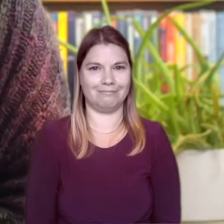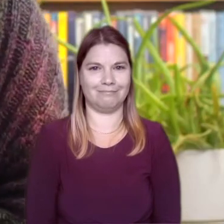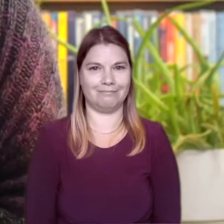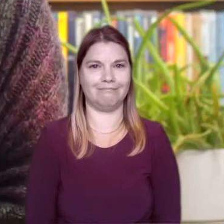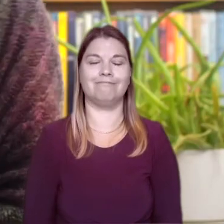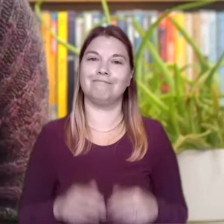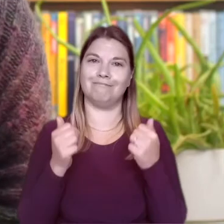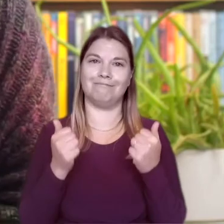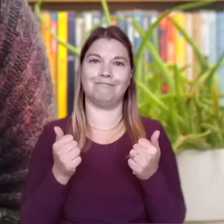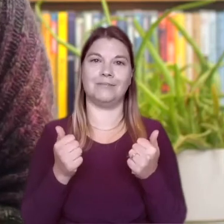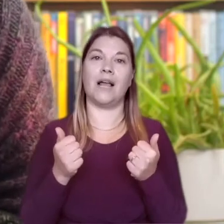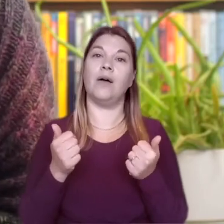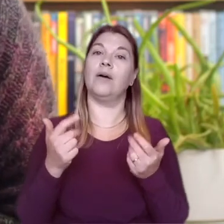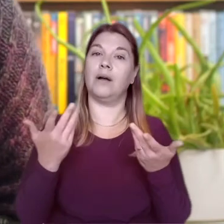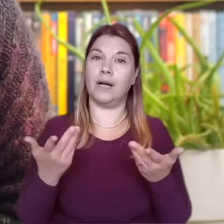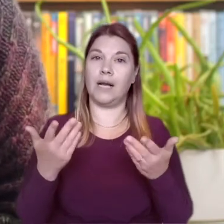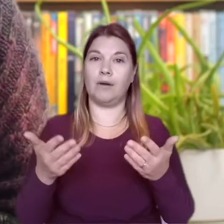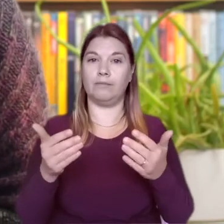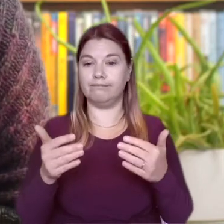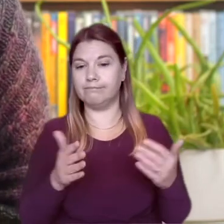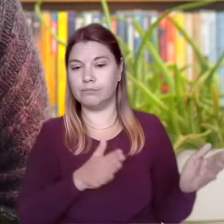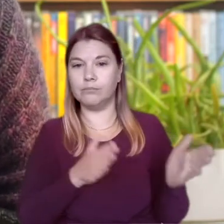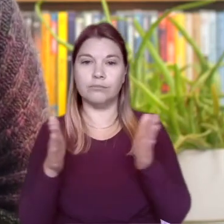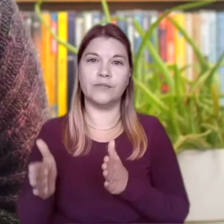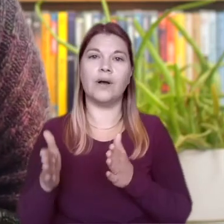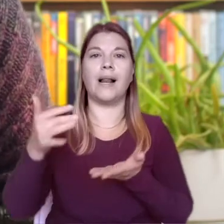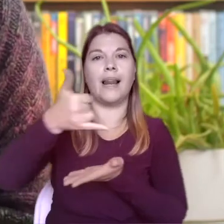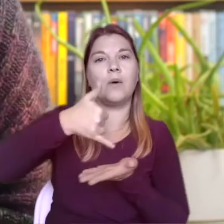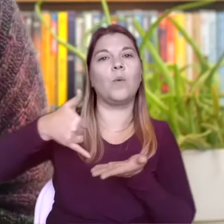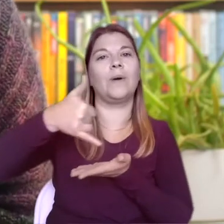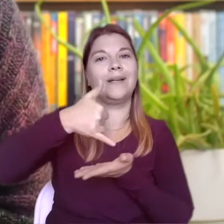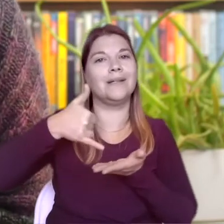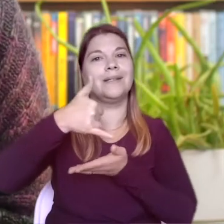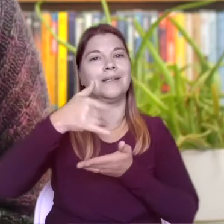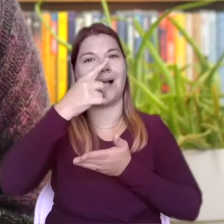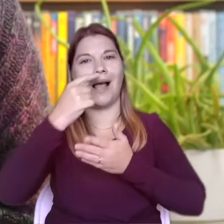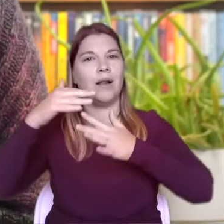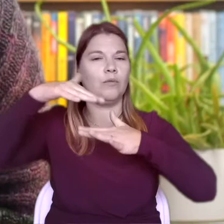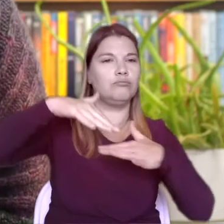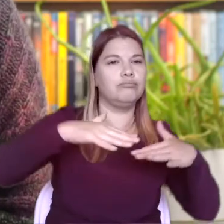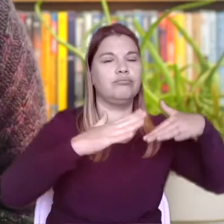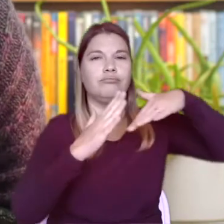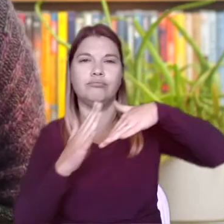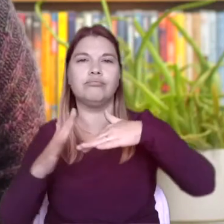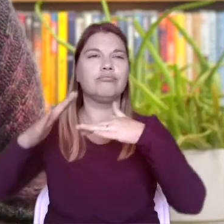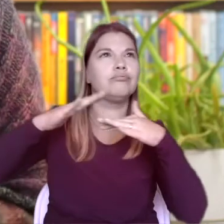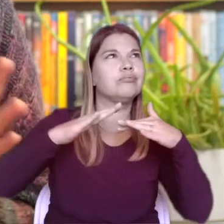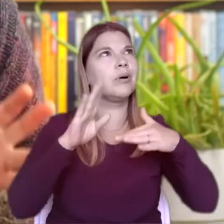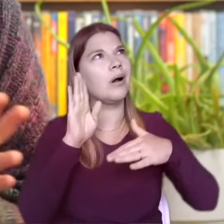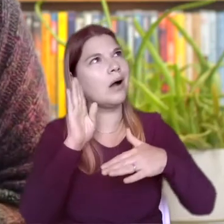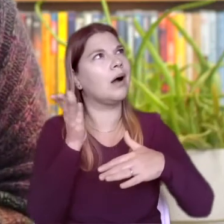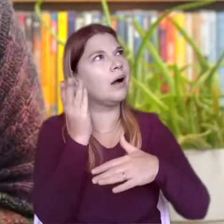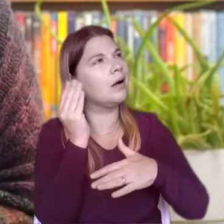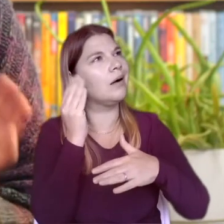okay liquids can make a lovely sloshing sound that can be very relaxing thinner liquid can offer a